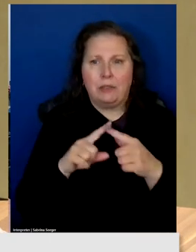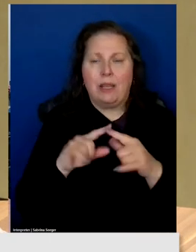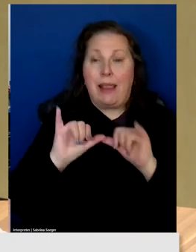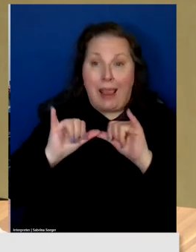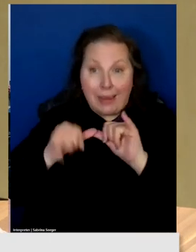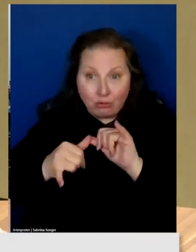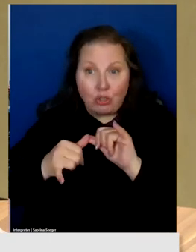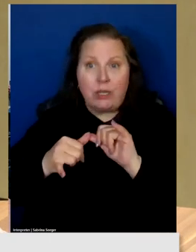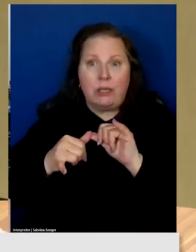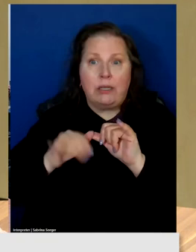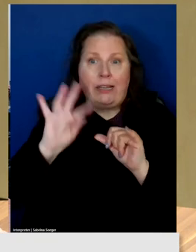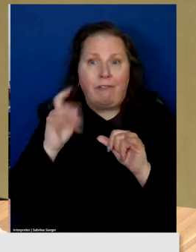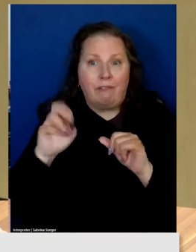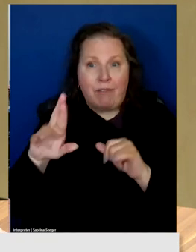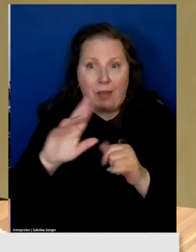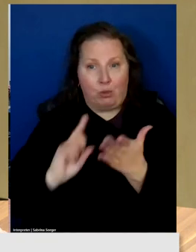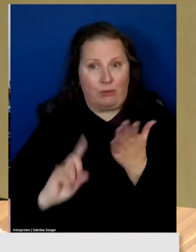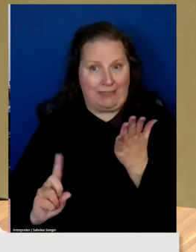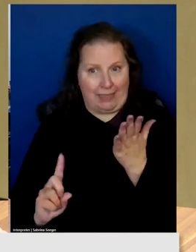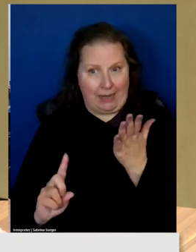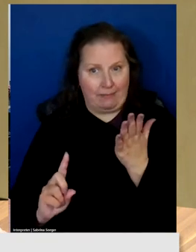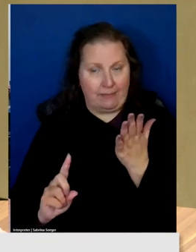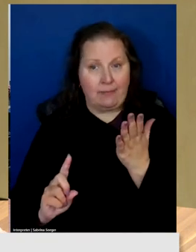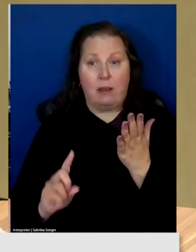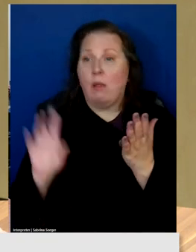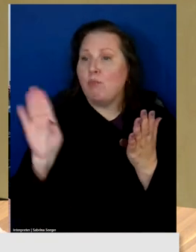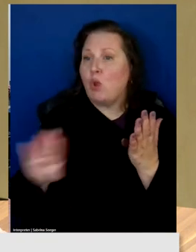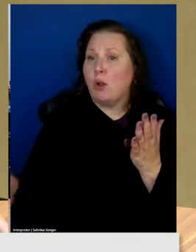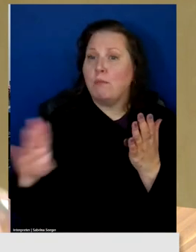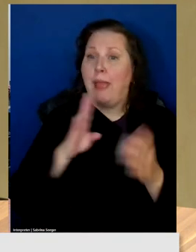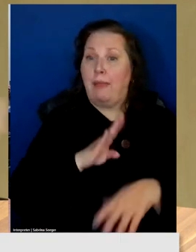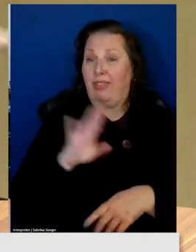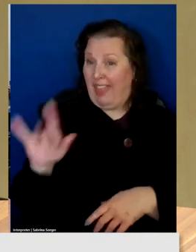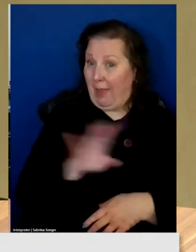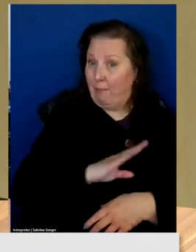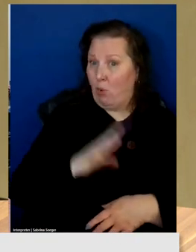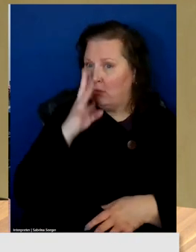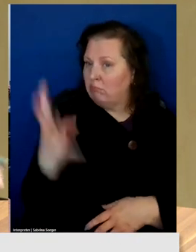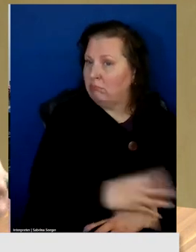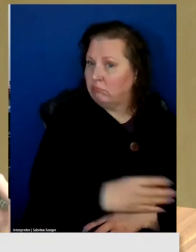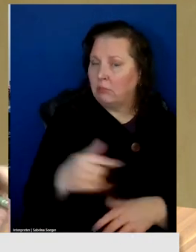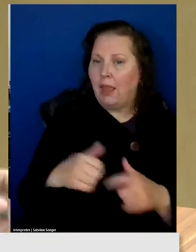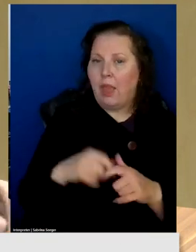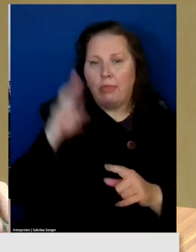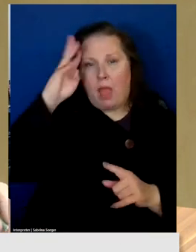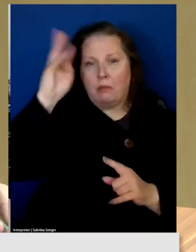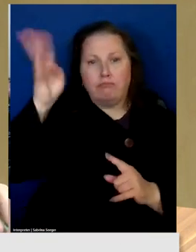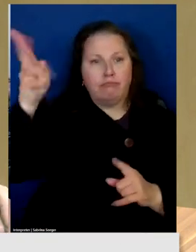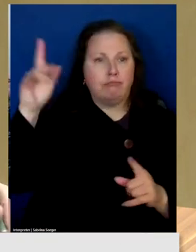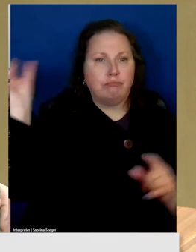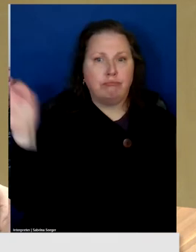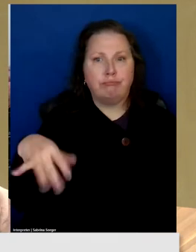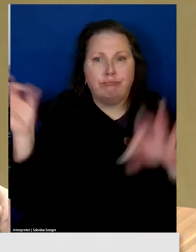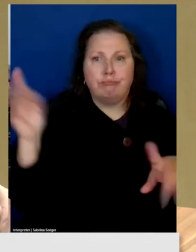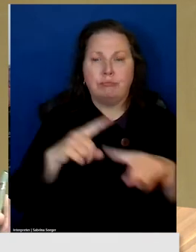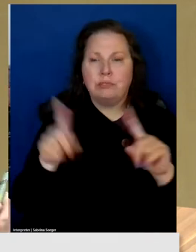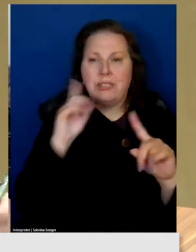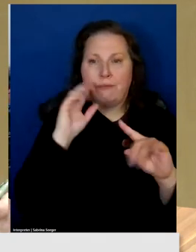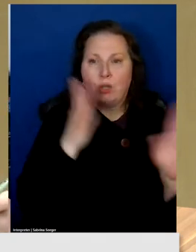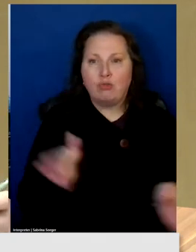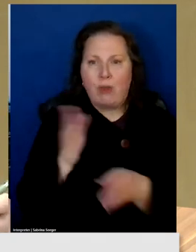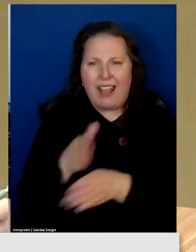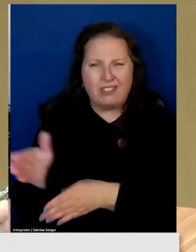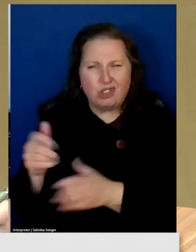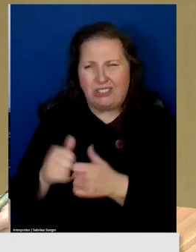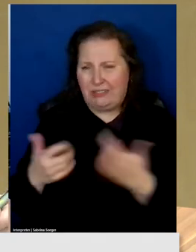fiber design. And the broadband board ignored it and proceeded with this hodgepodge of different strategies of non,